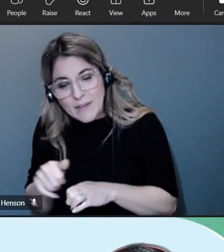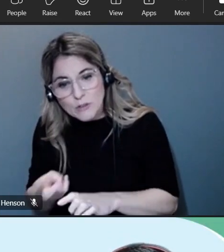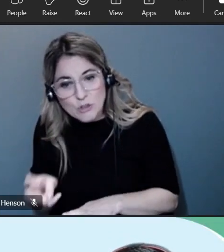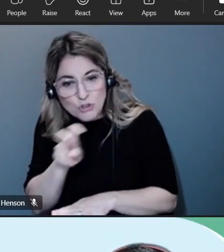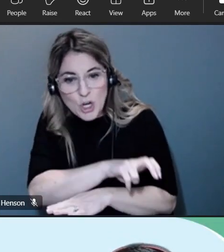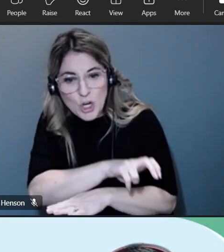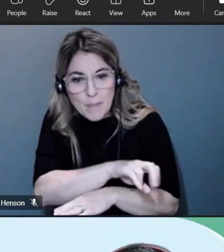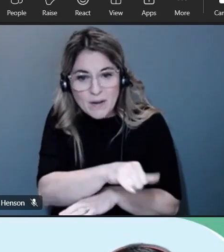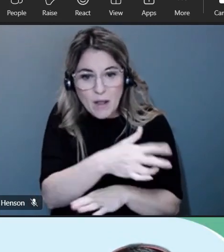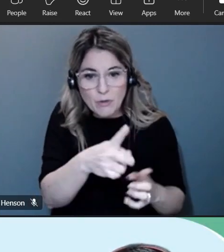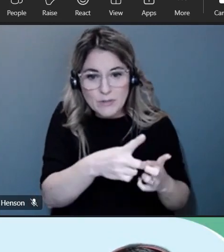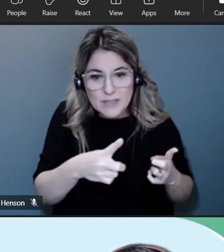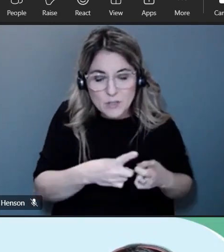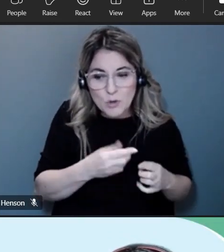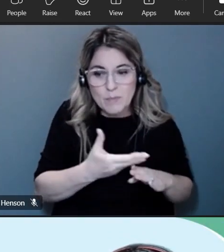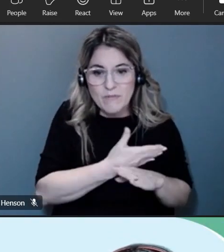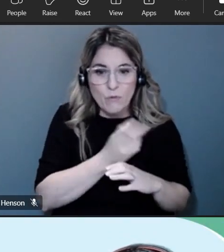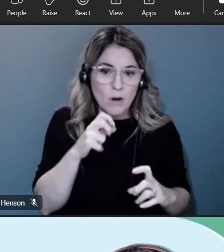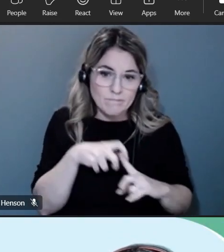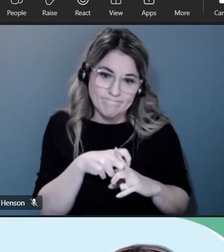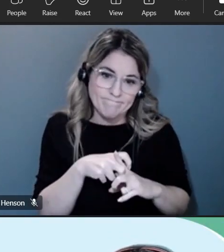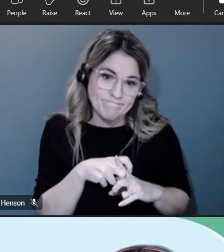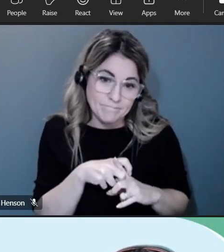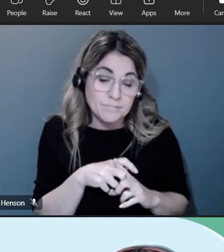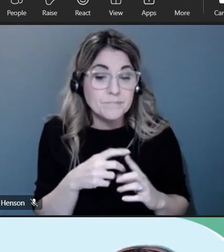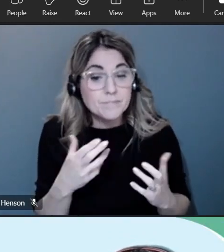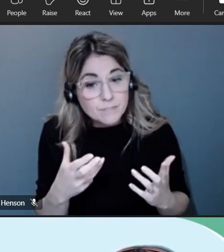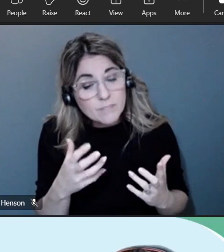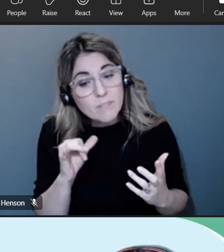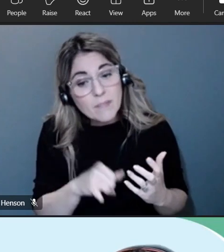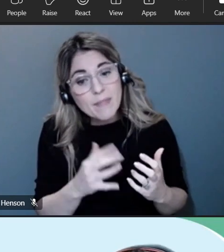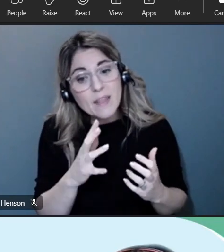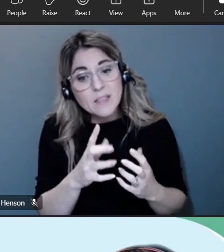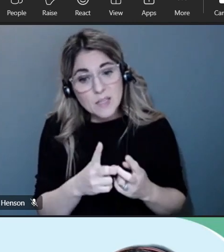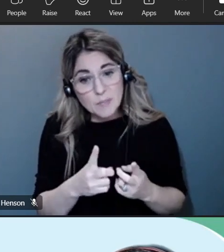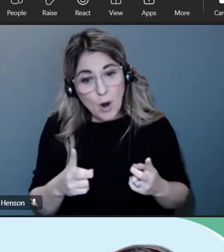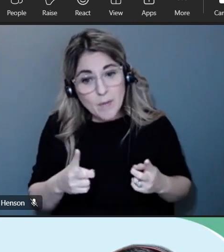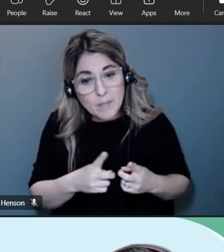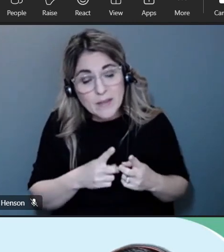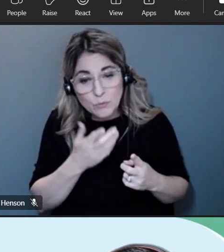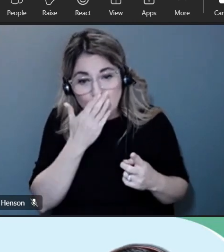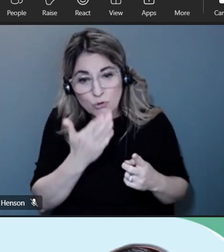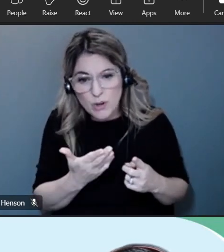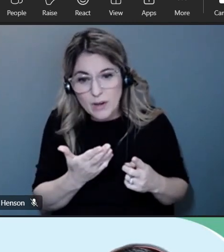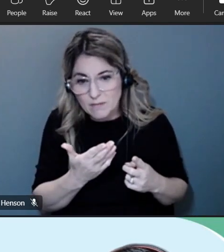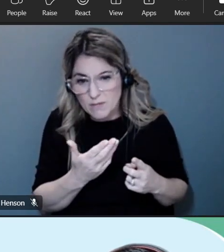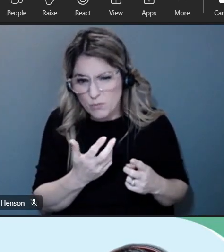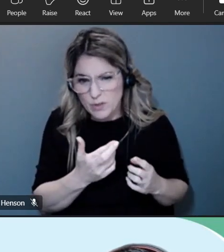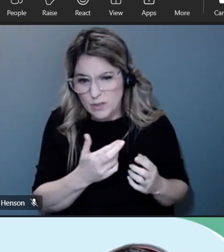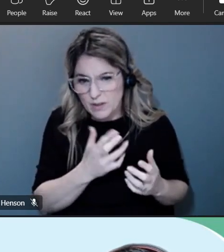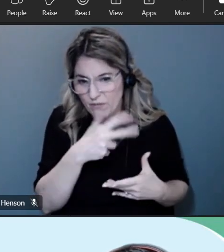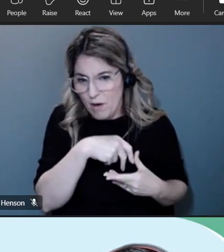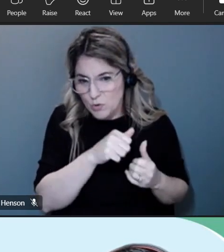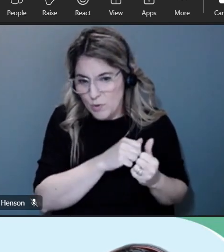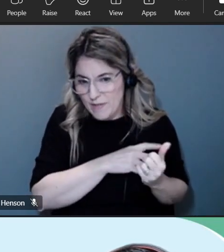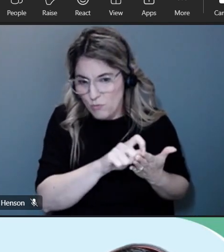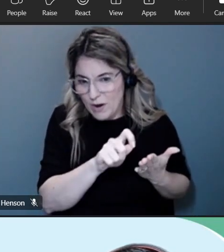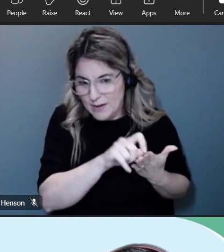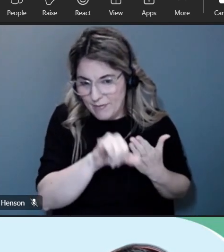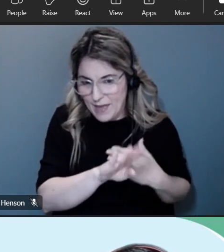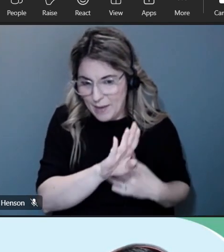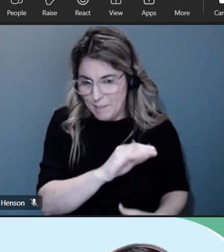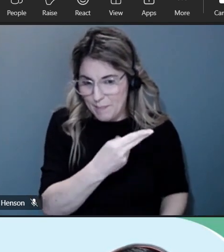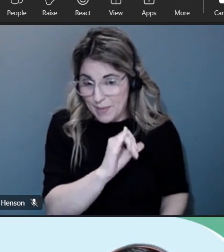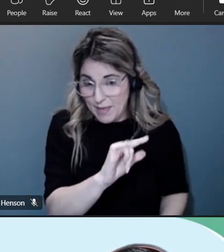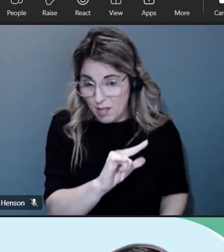we're supportive of that bill the department was involved in helping craft it so that's out there um so i'll stop